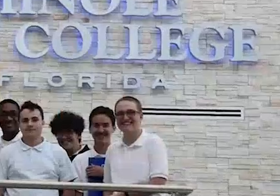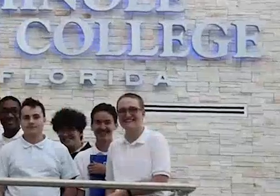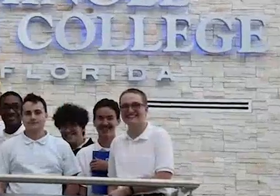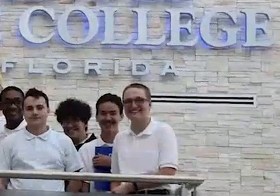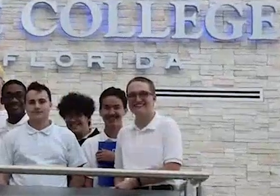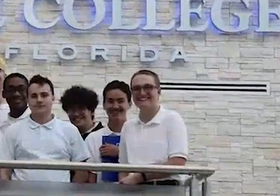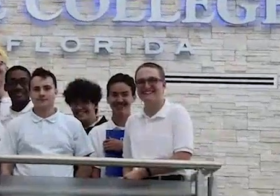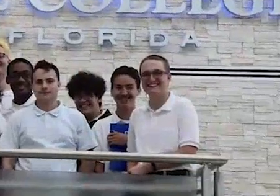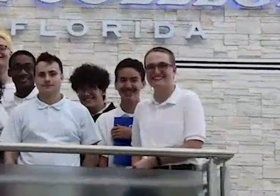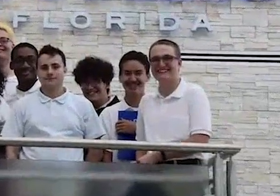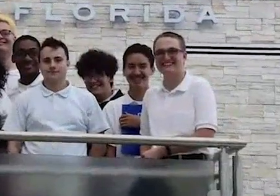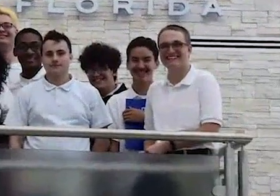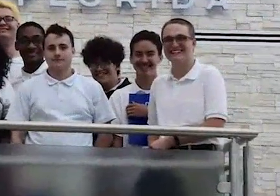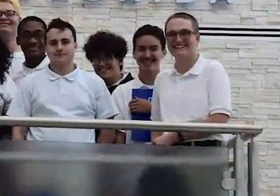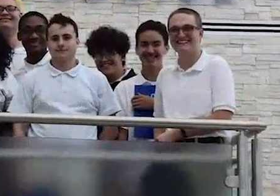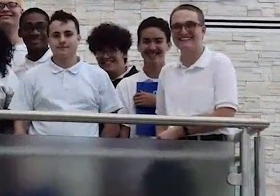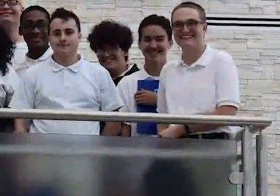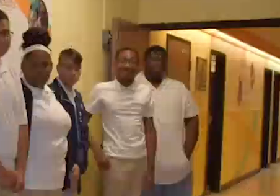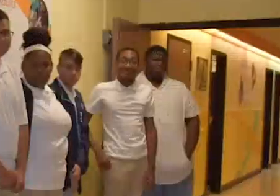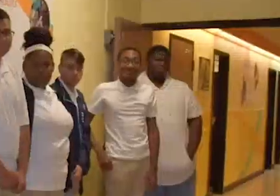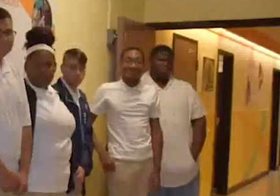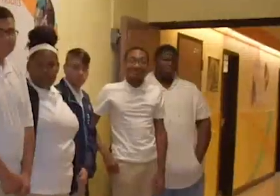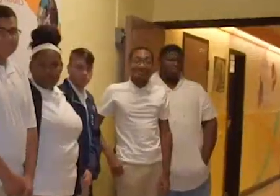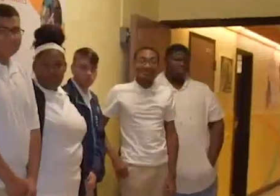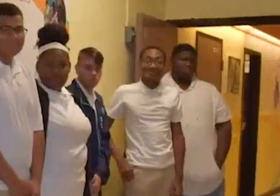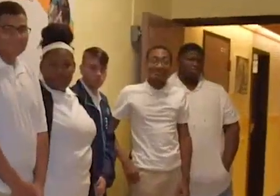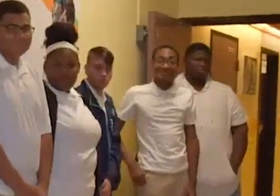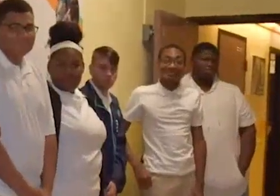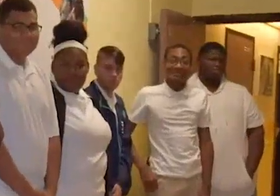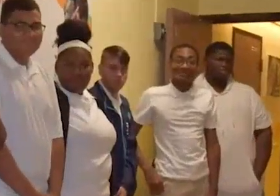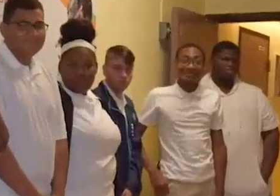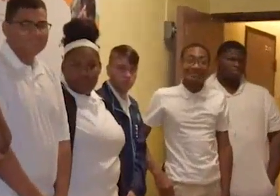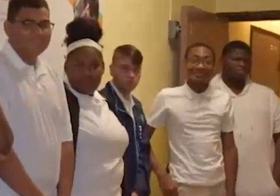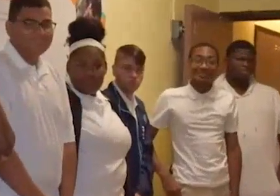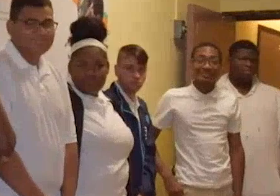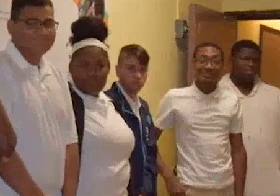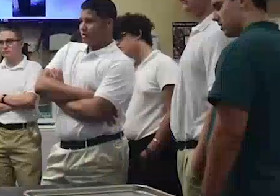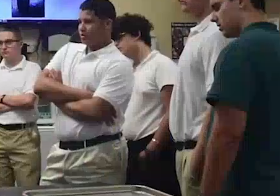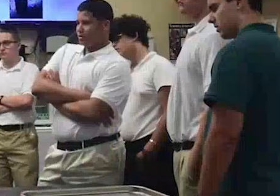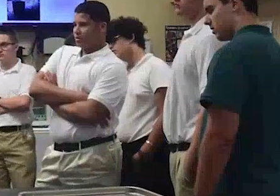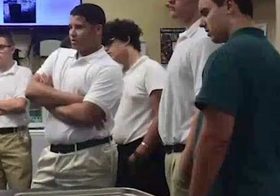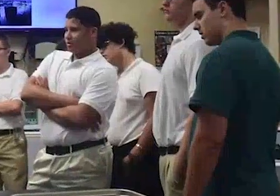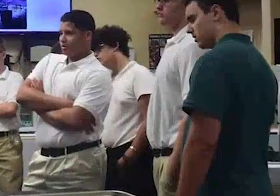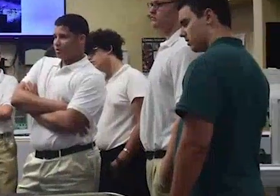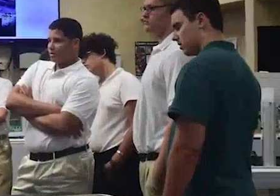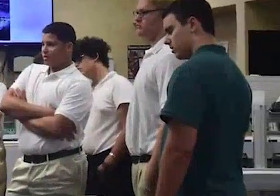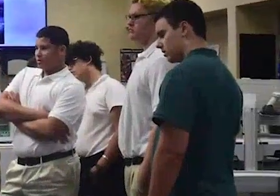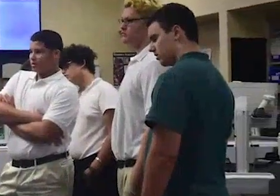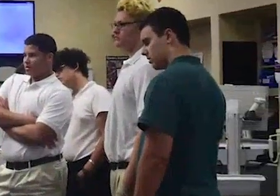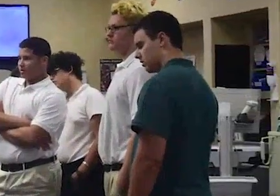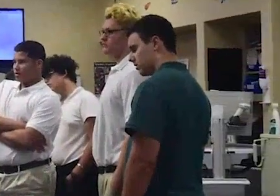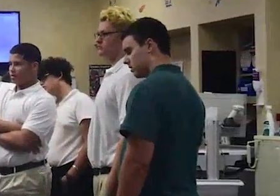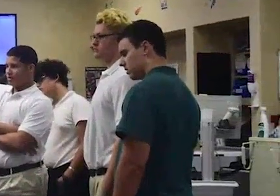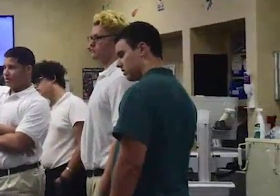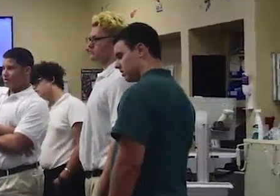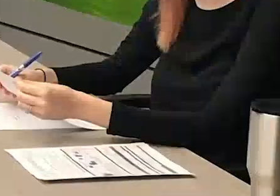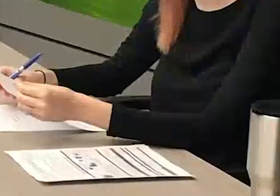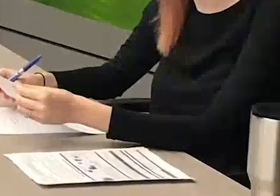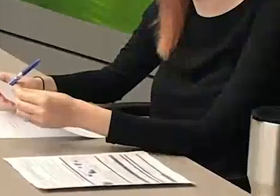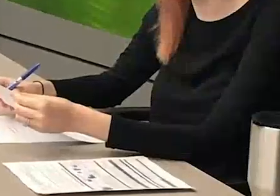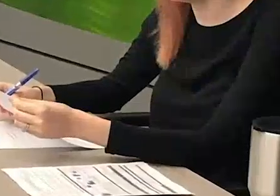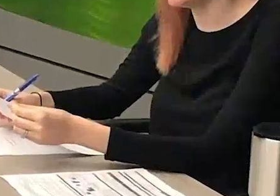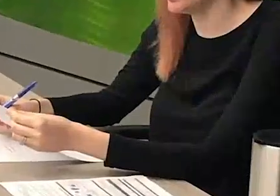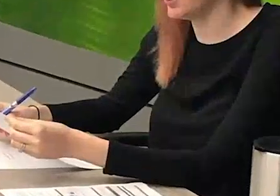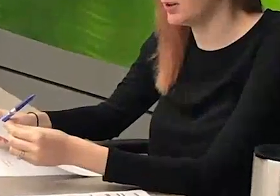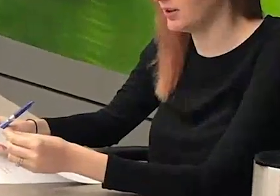with disabilities as they navigate the transition from school to adult life. This program provides both in-school and out-of-school